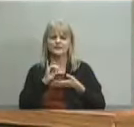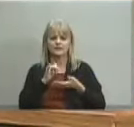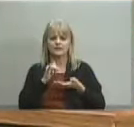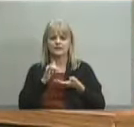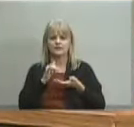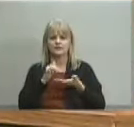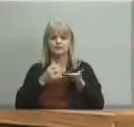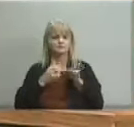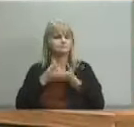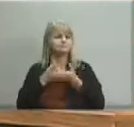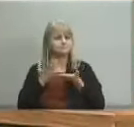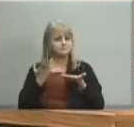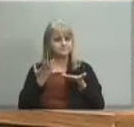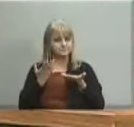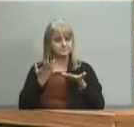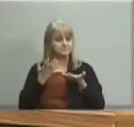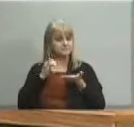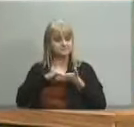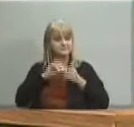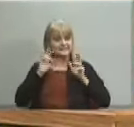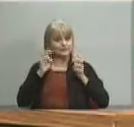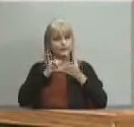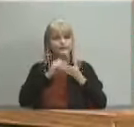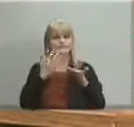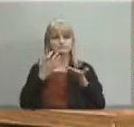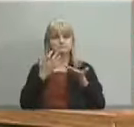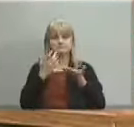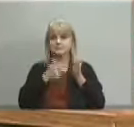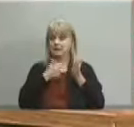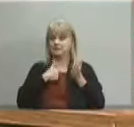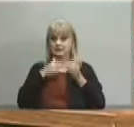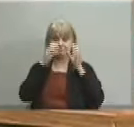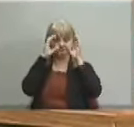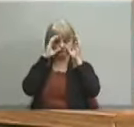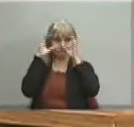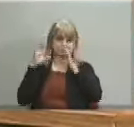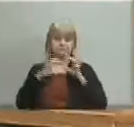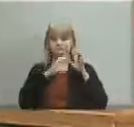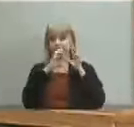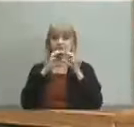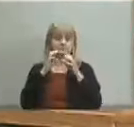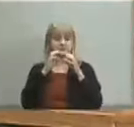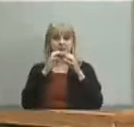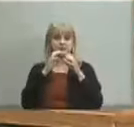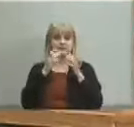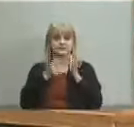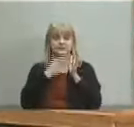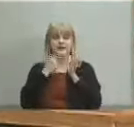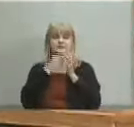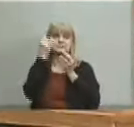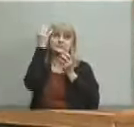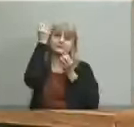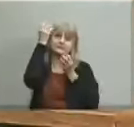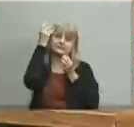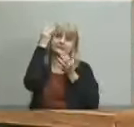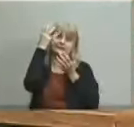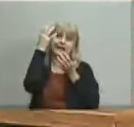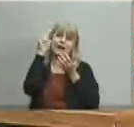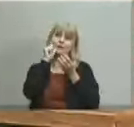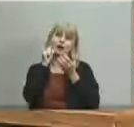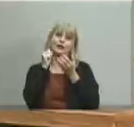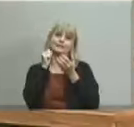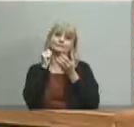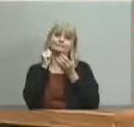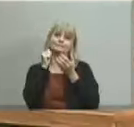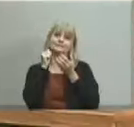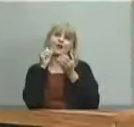it's you know one of those issues that's kept me awake nights uh and while i'm not going to stand in the way of i'm not